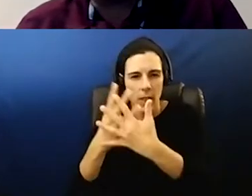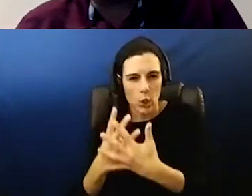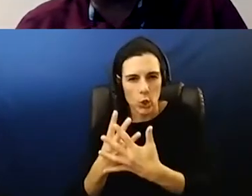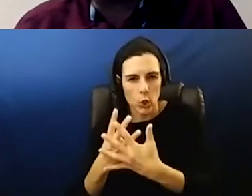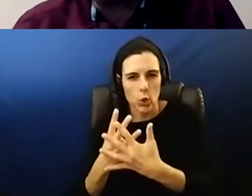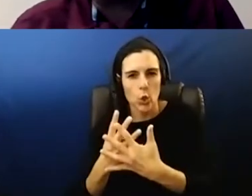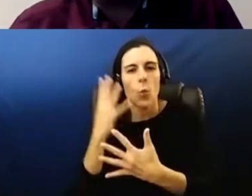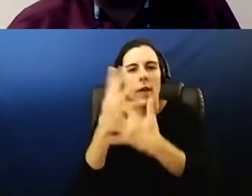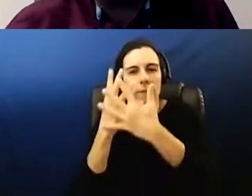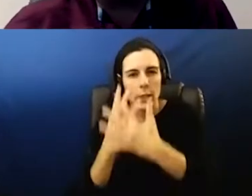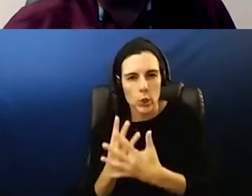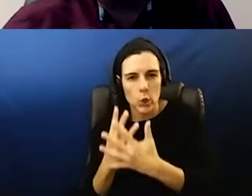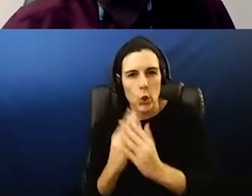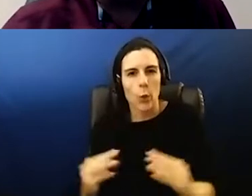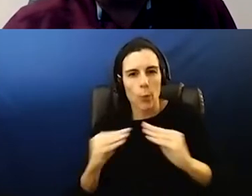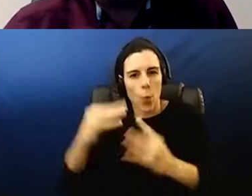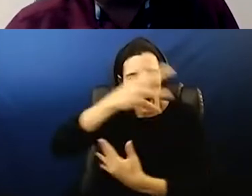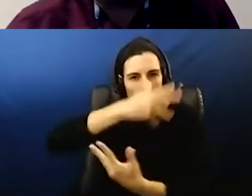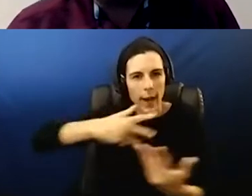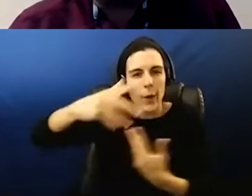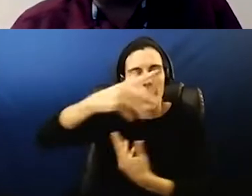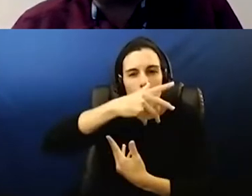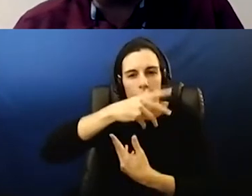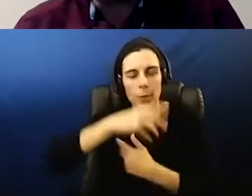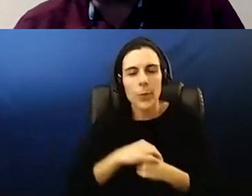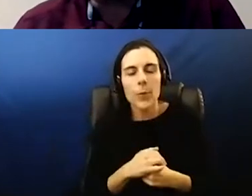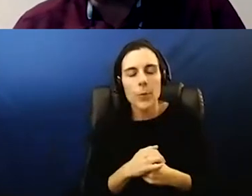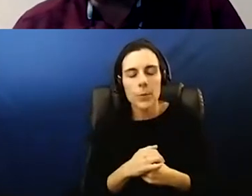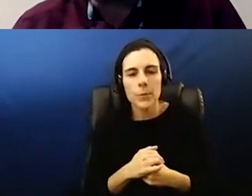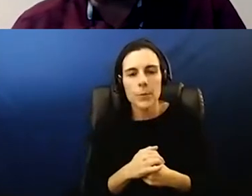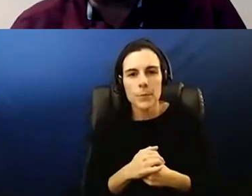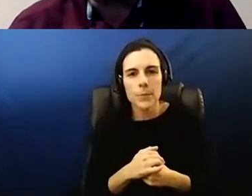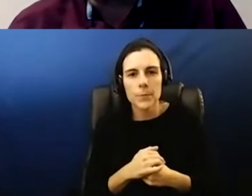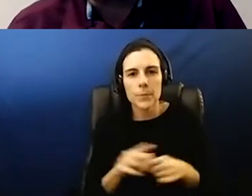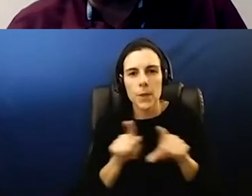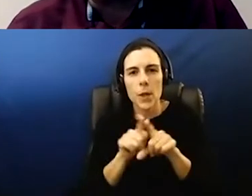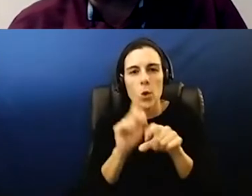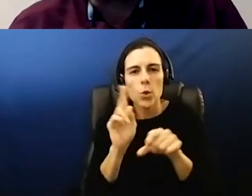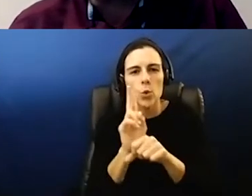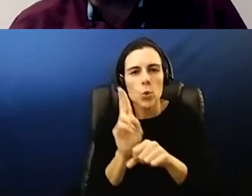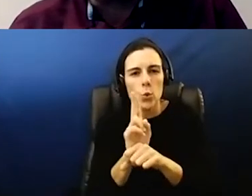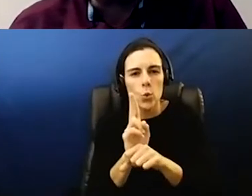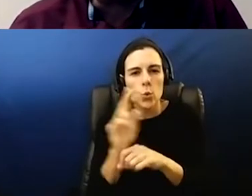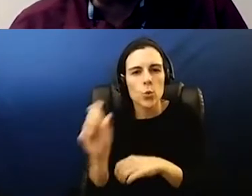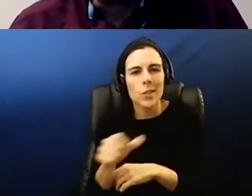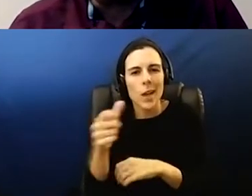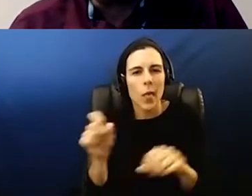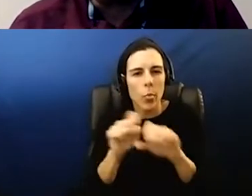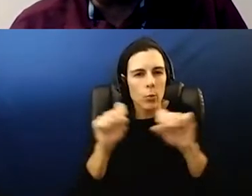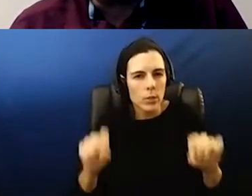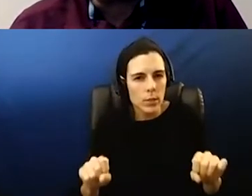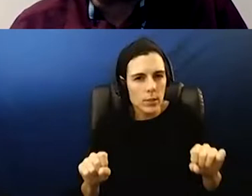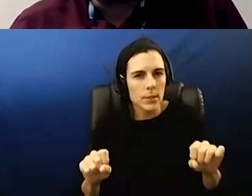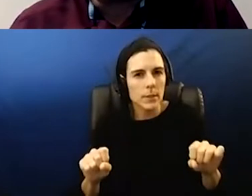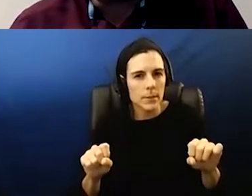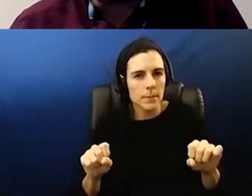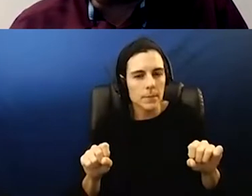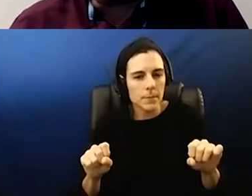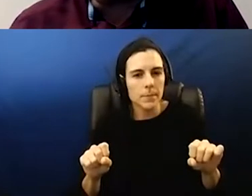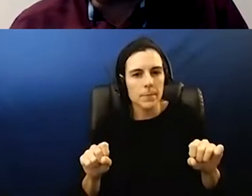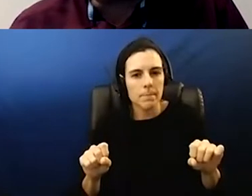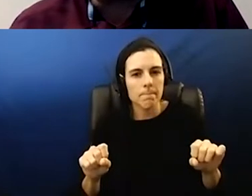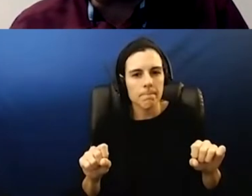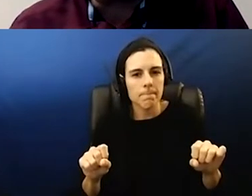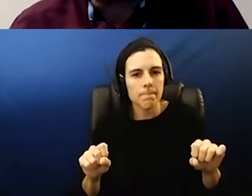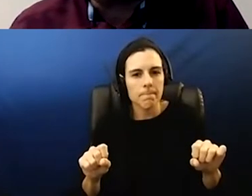filter out more of the air and then they also use they're using another system that uh i'm not